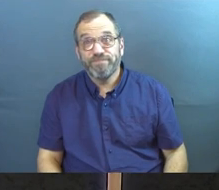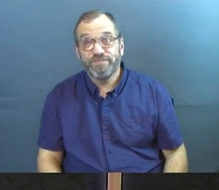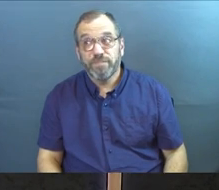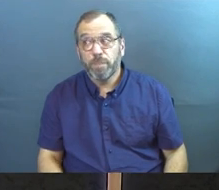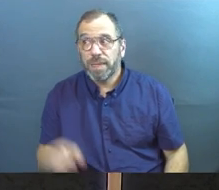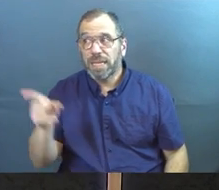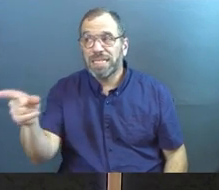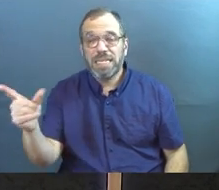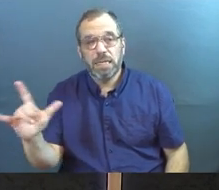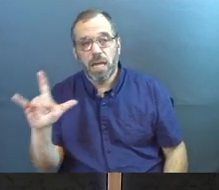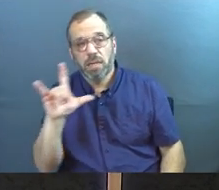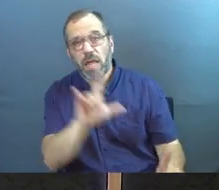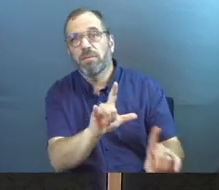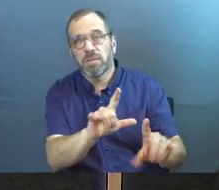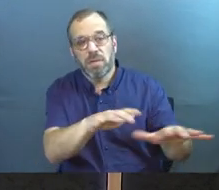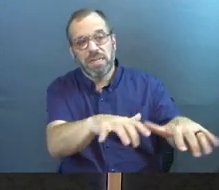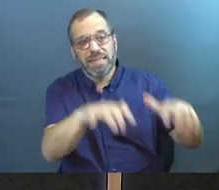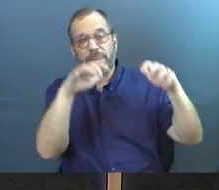Because he loves them.